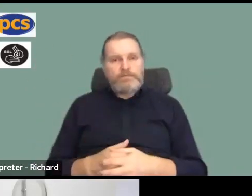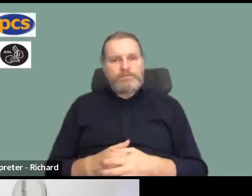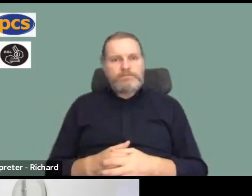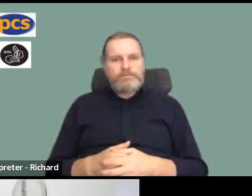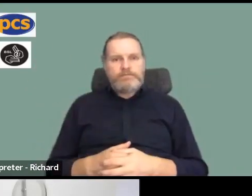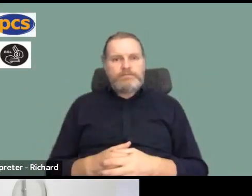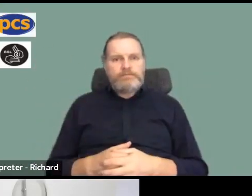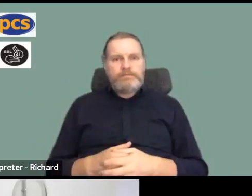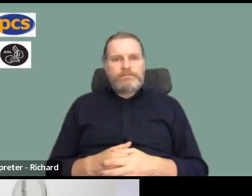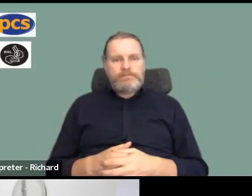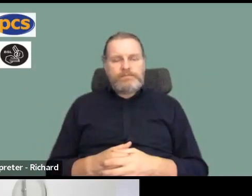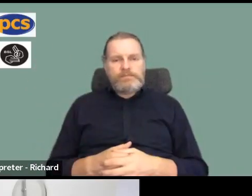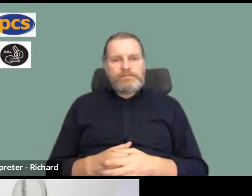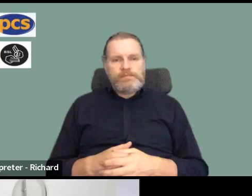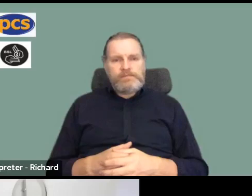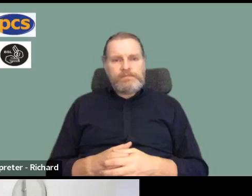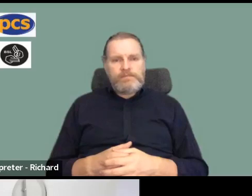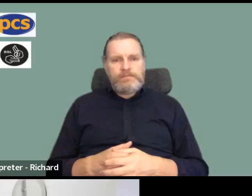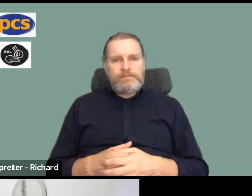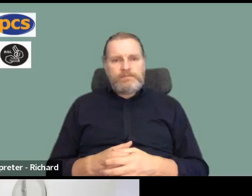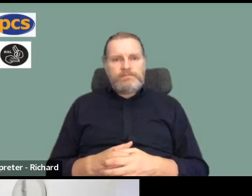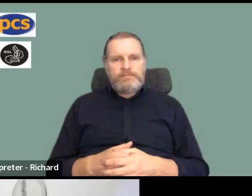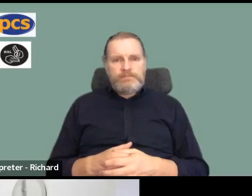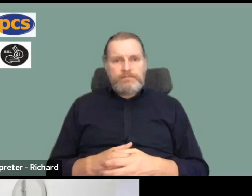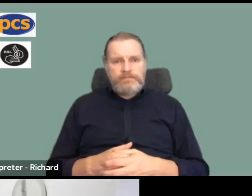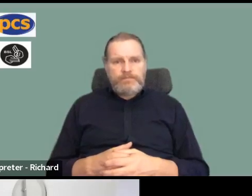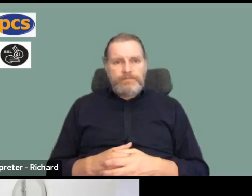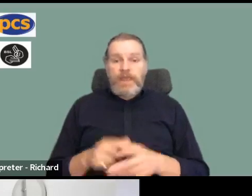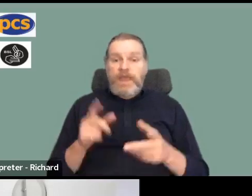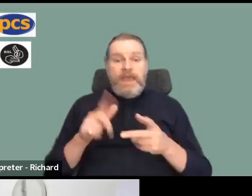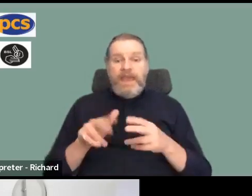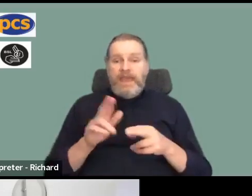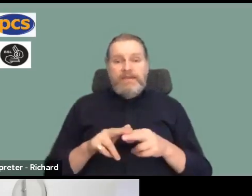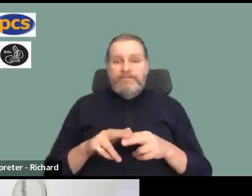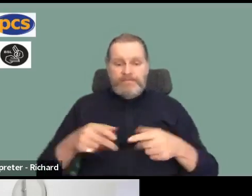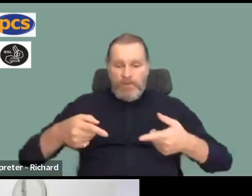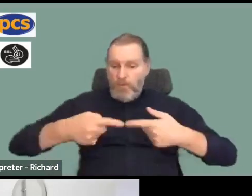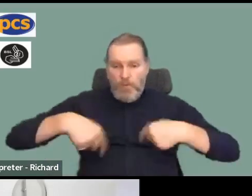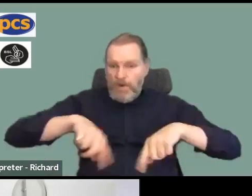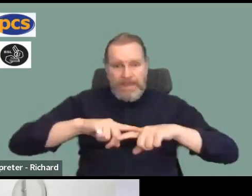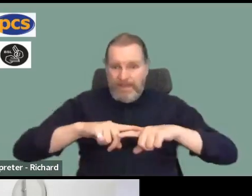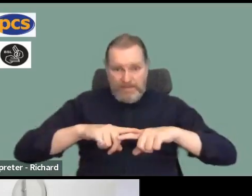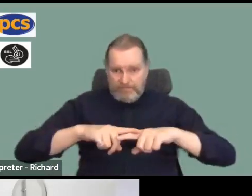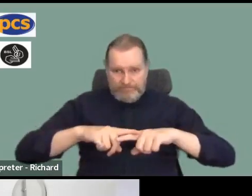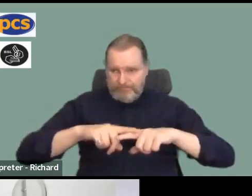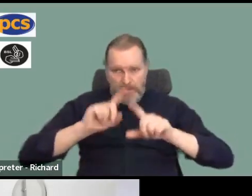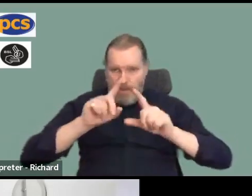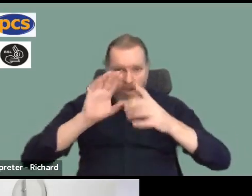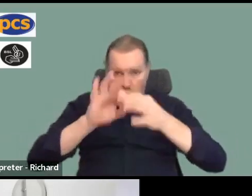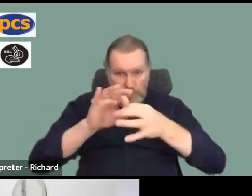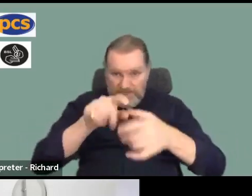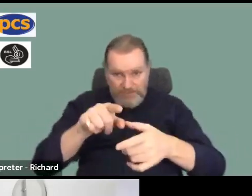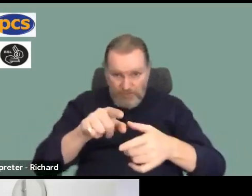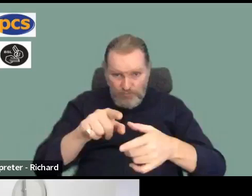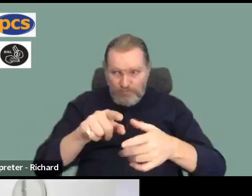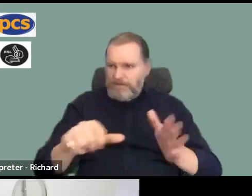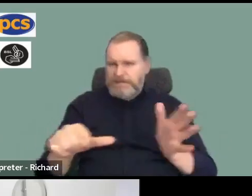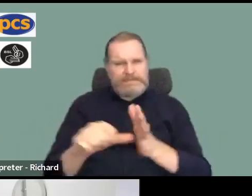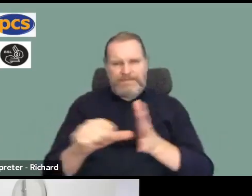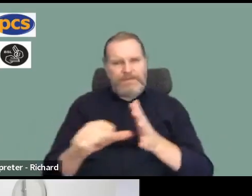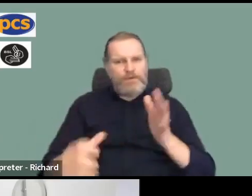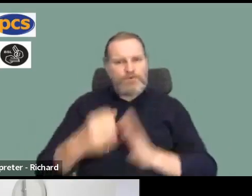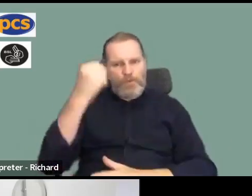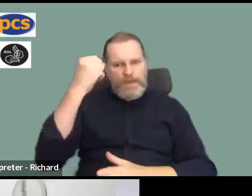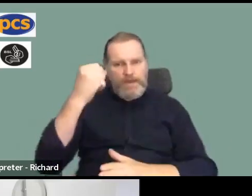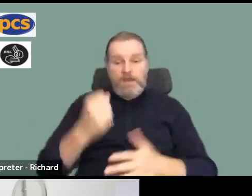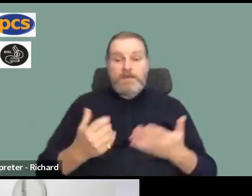sexiest thing in the world. But if we haven't got the right contact details for people, it makes it much harder to win. So, the work we do now,